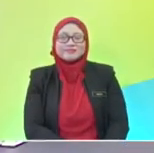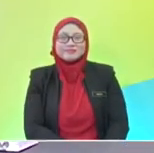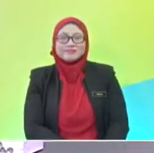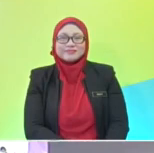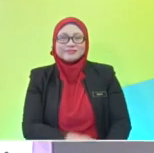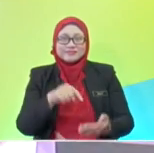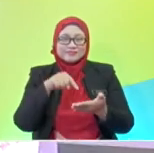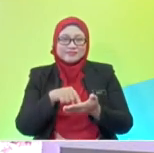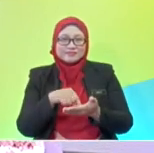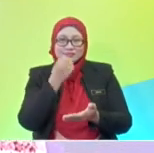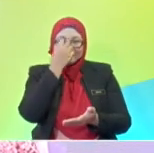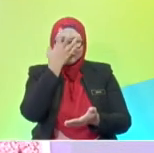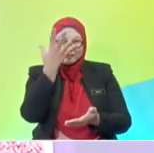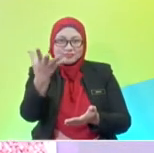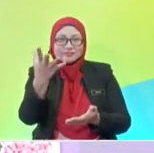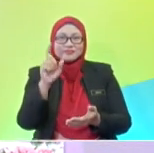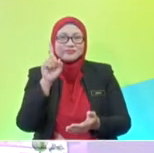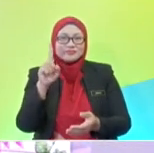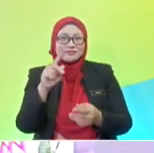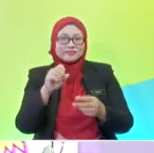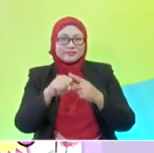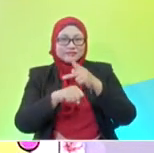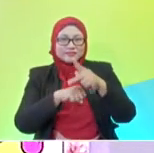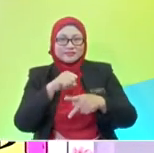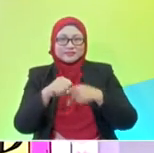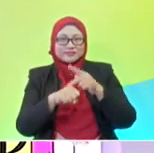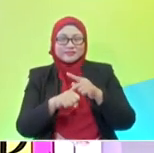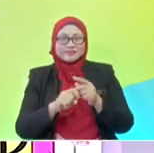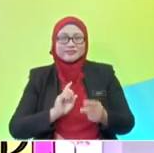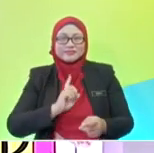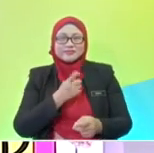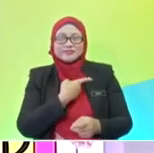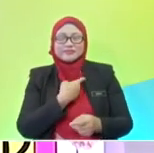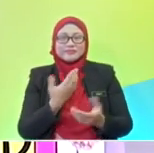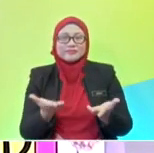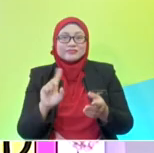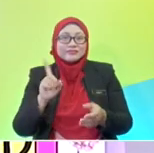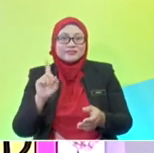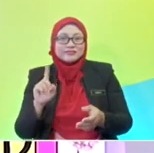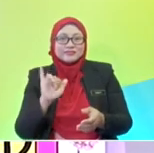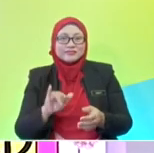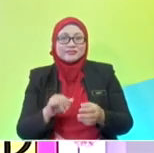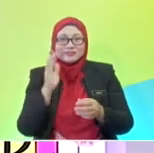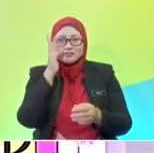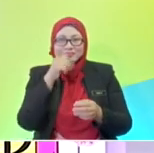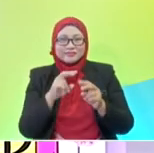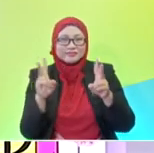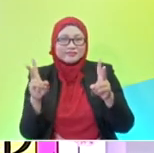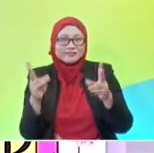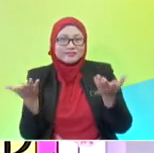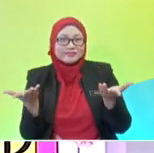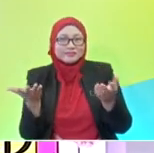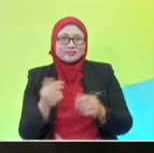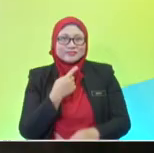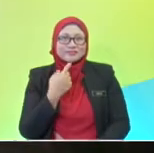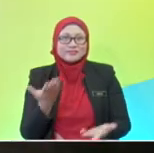this describe one of our planet? Exactly! So, which planet does it describe? I wonder. most beautiful planet in the